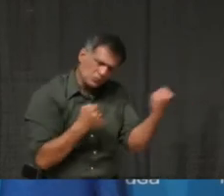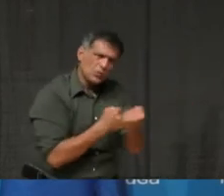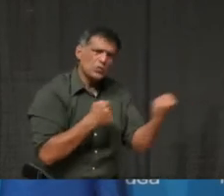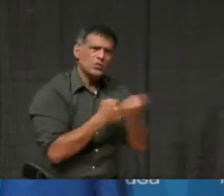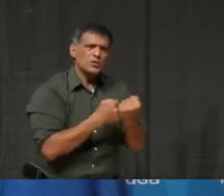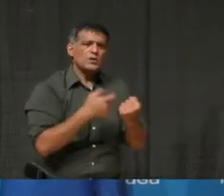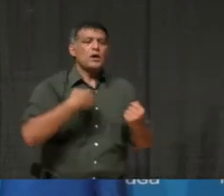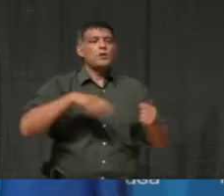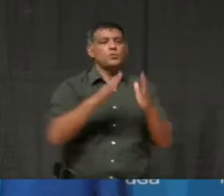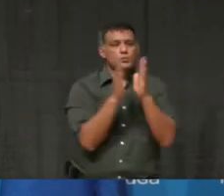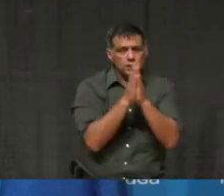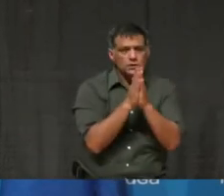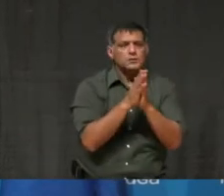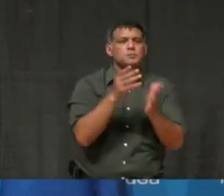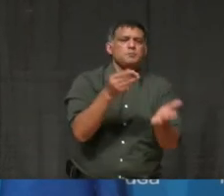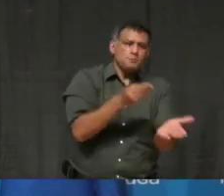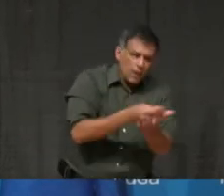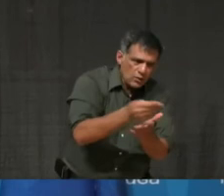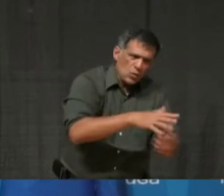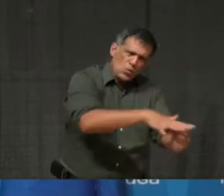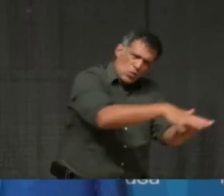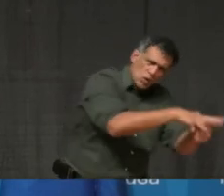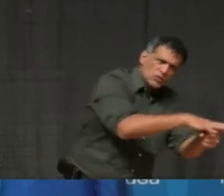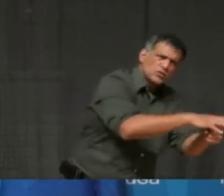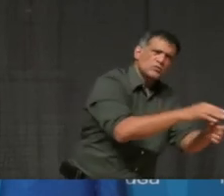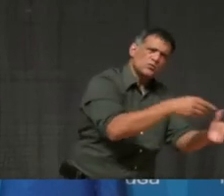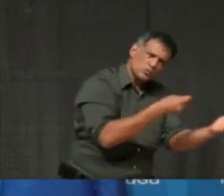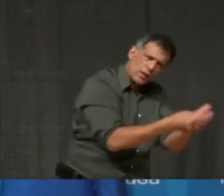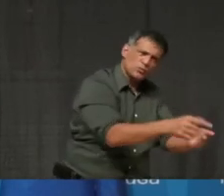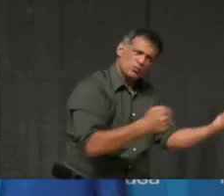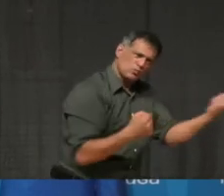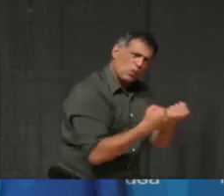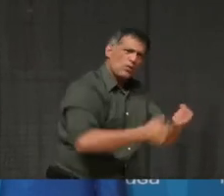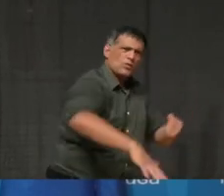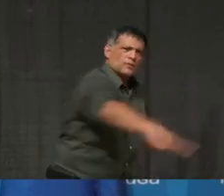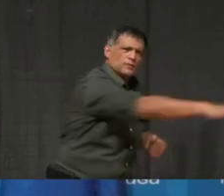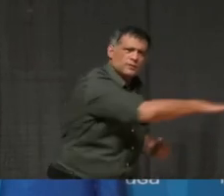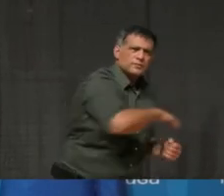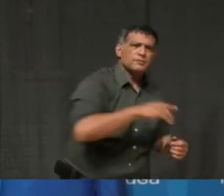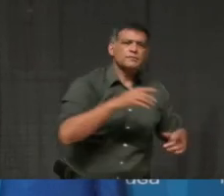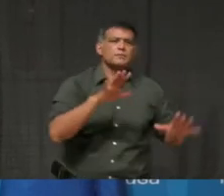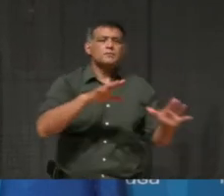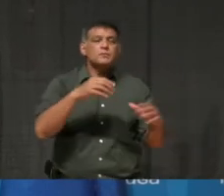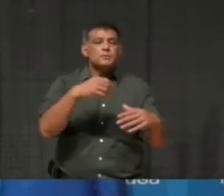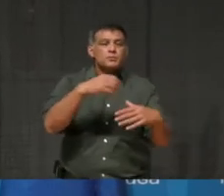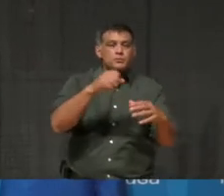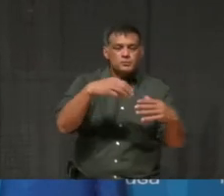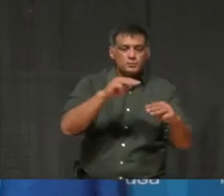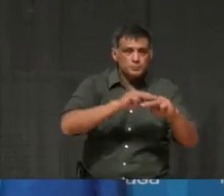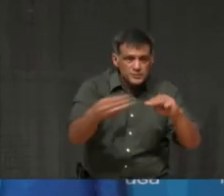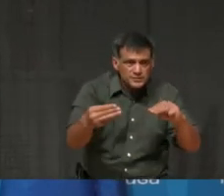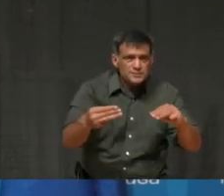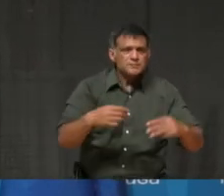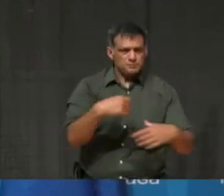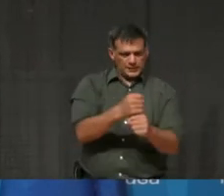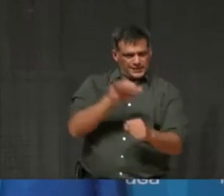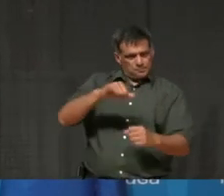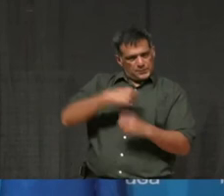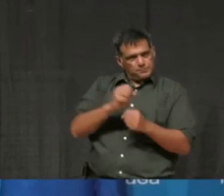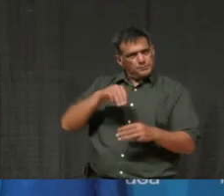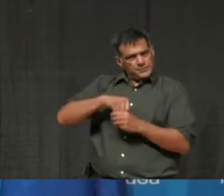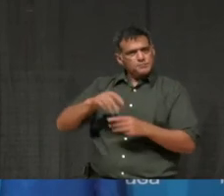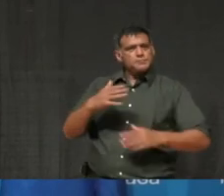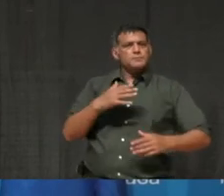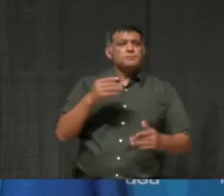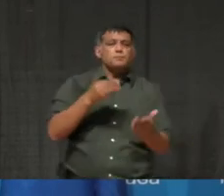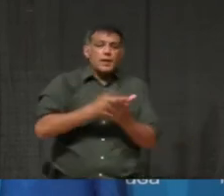shop local, shop Mississauga made. Sorry about the inconvenience, but you can go online, you can get it sent to you,